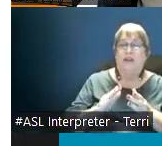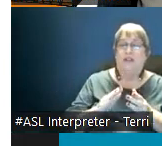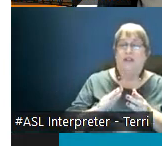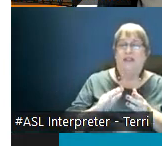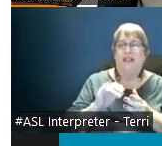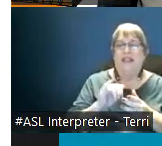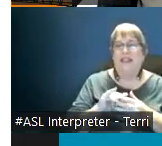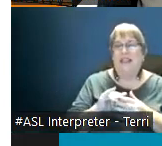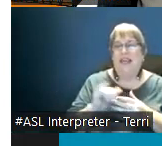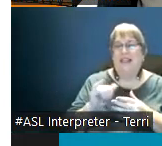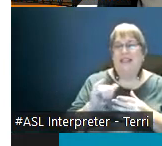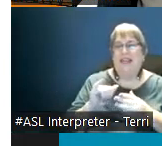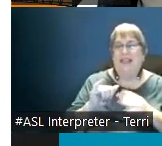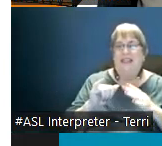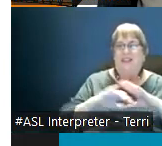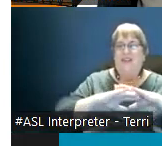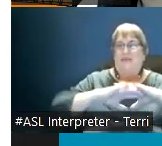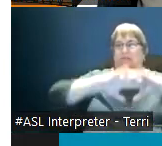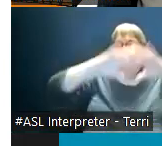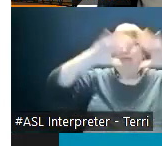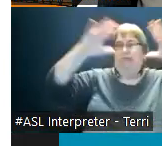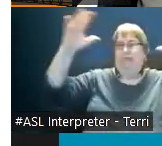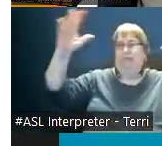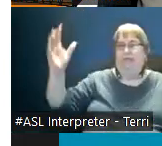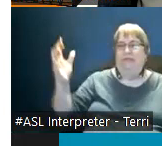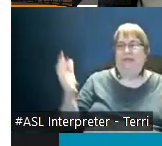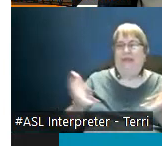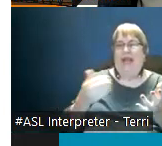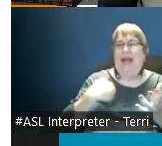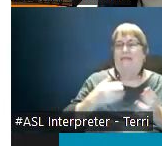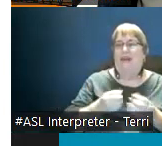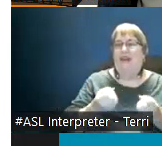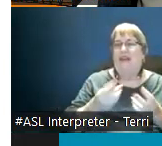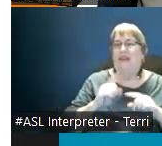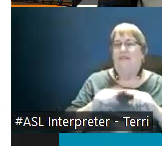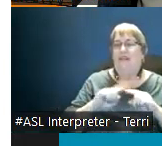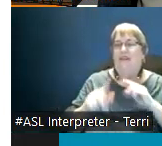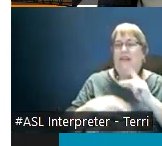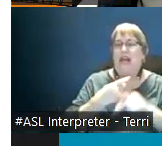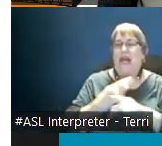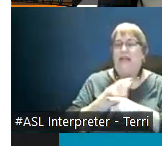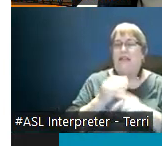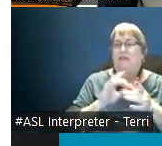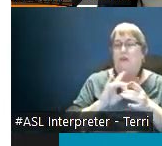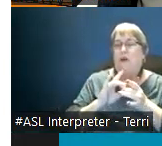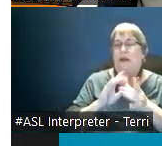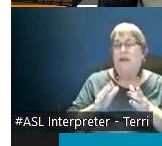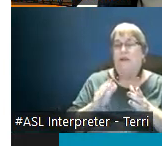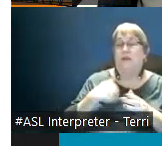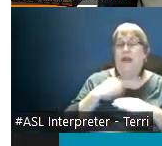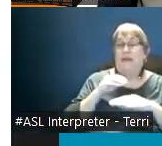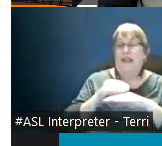sort of this bucket um that has a lot of different types of of coordinators um so we have counseling